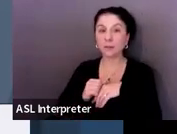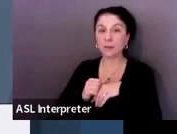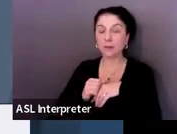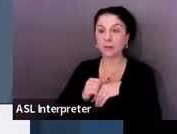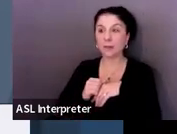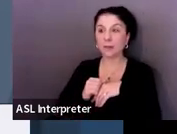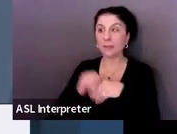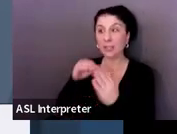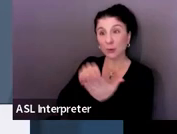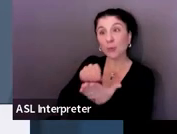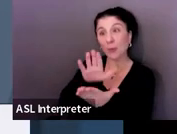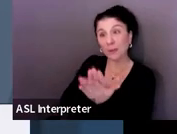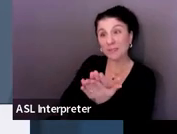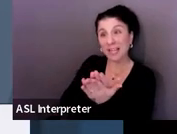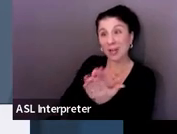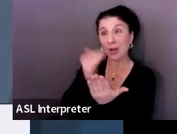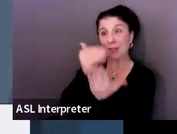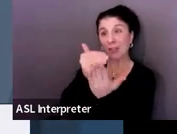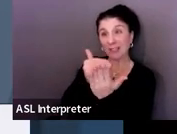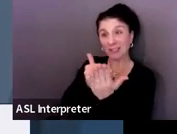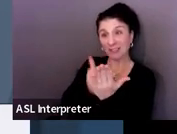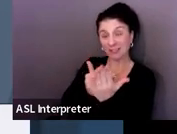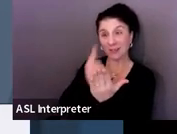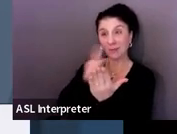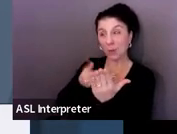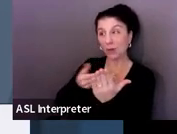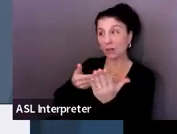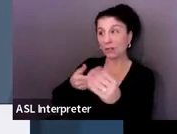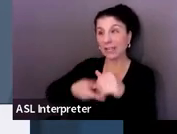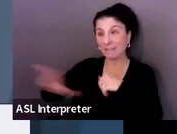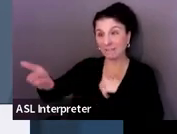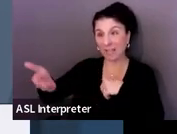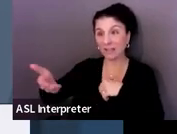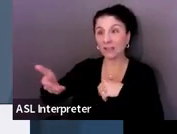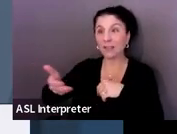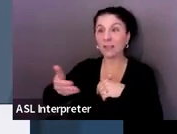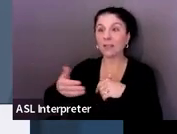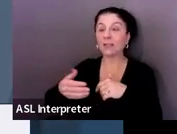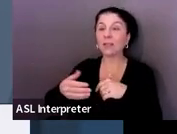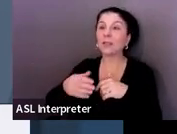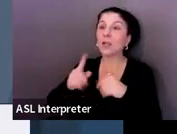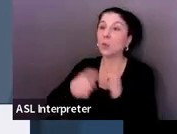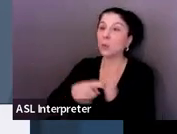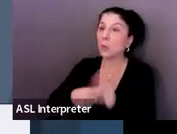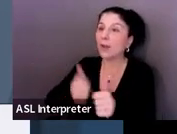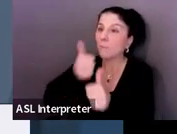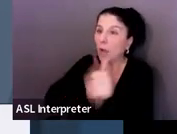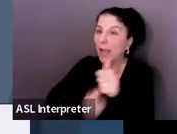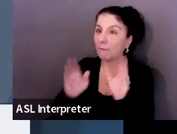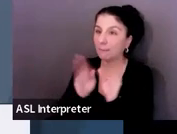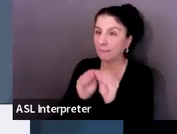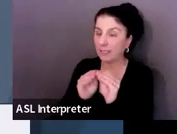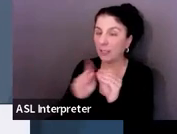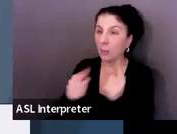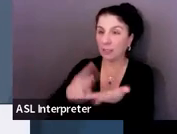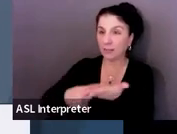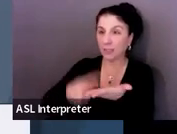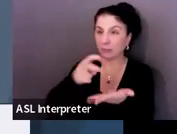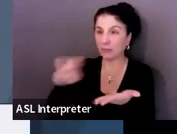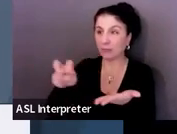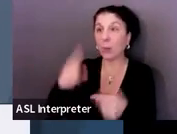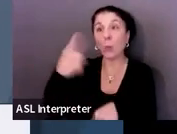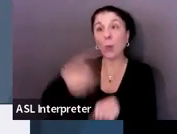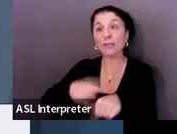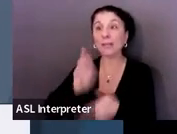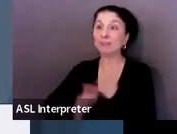advance written notice to invite them. And it is needed for every meeting where transition planning is discussed. So it's not a one and